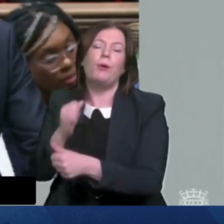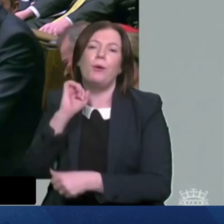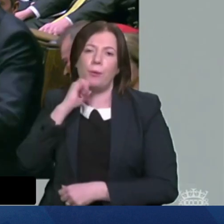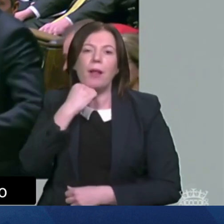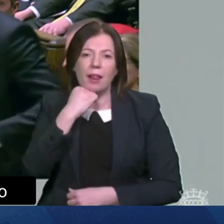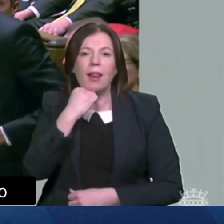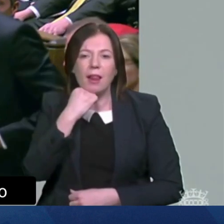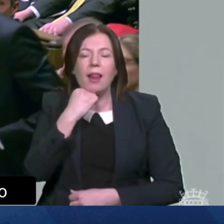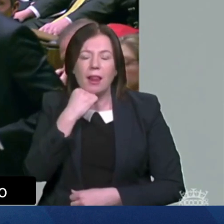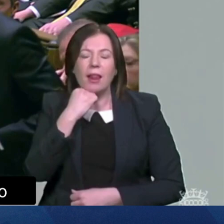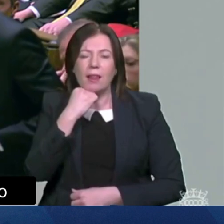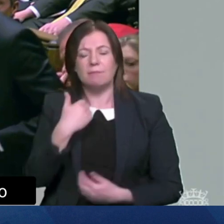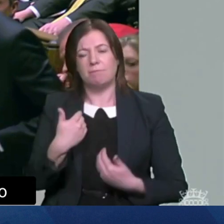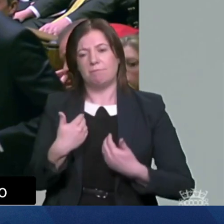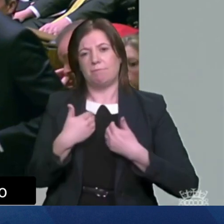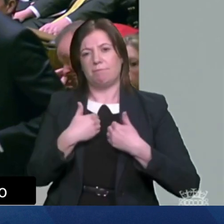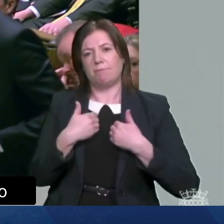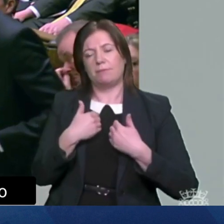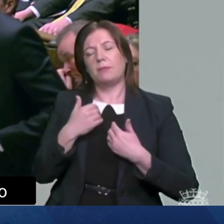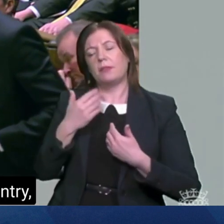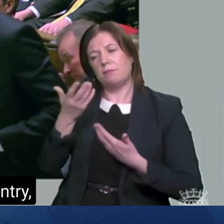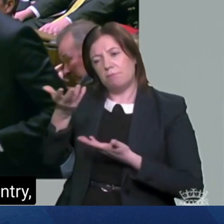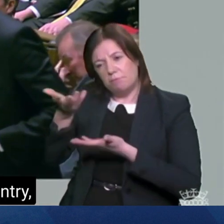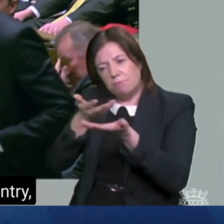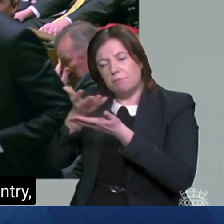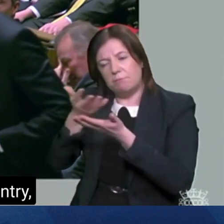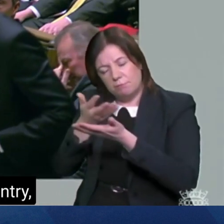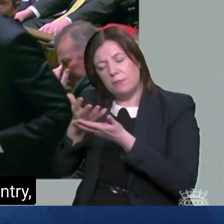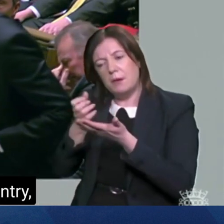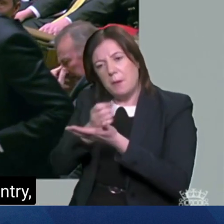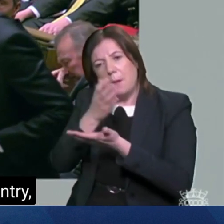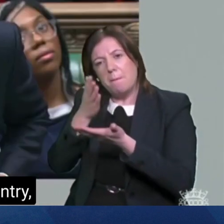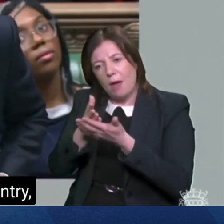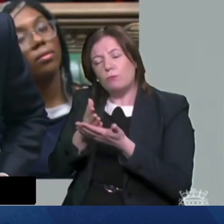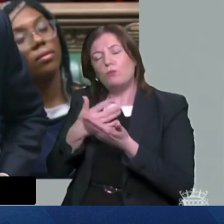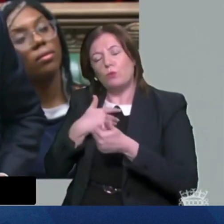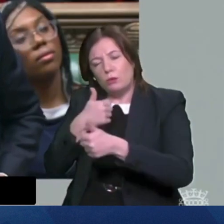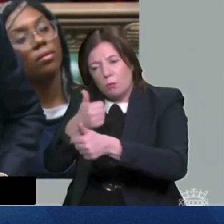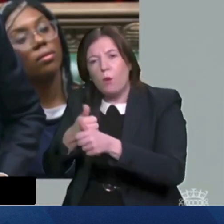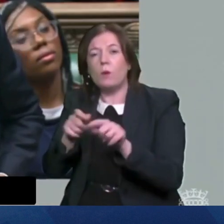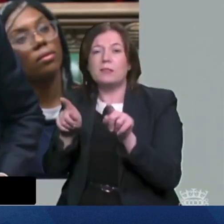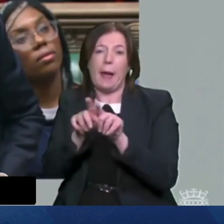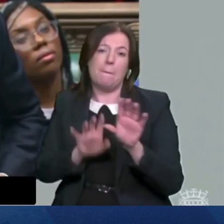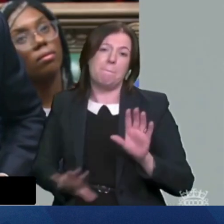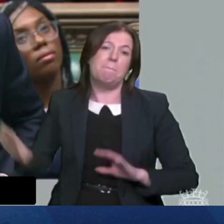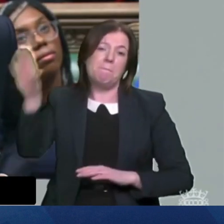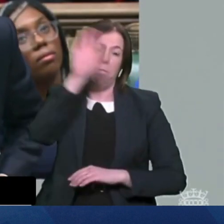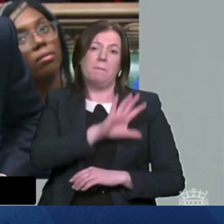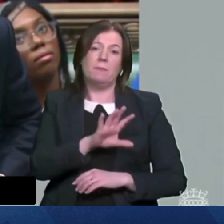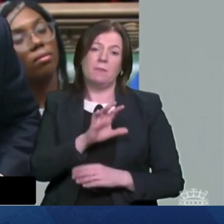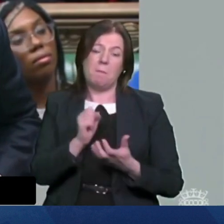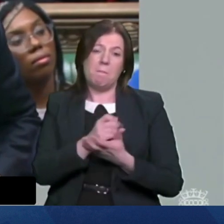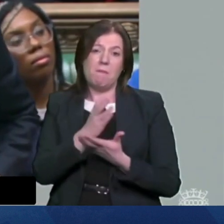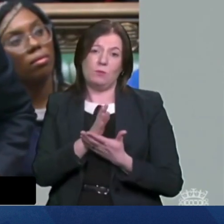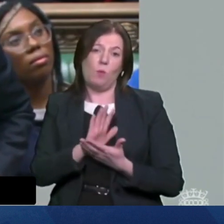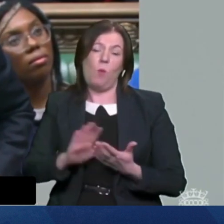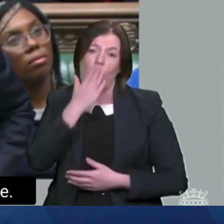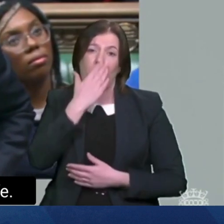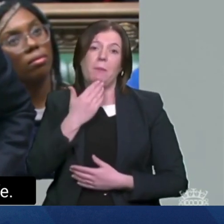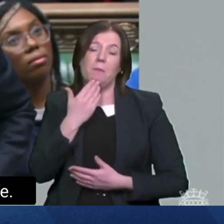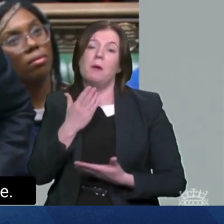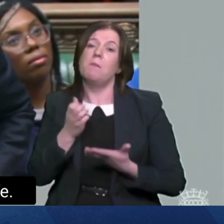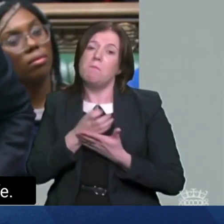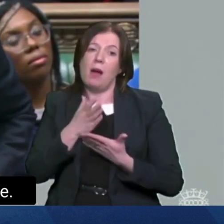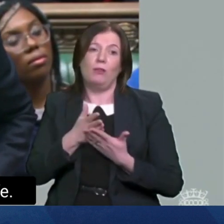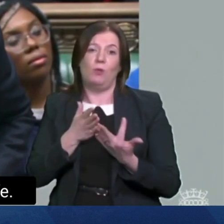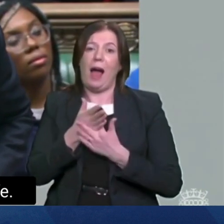this arise. We will work very closely with her to do what we are doing everywhere across the country, and that is to provide good, well-paid jobs for everyone, because that is